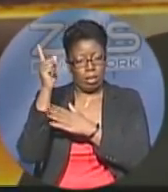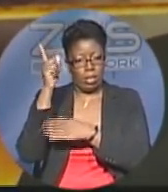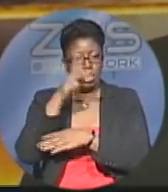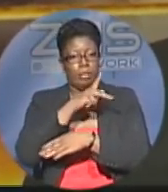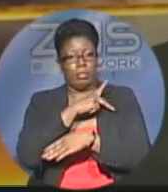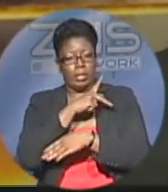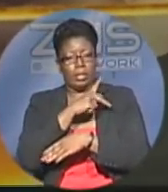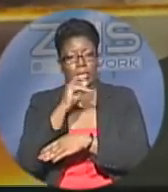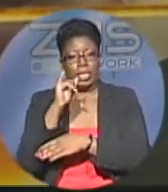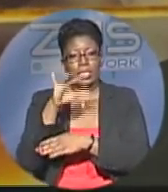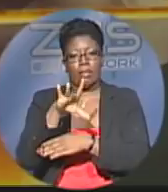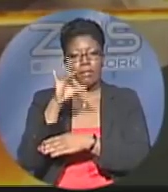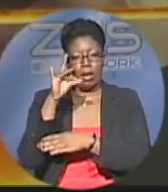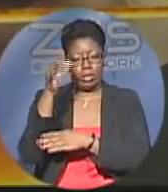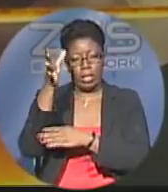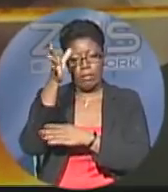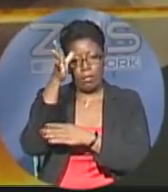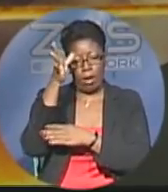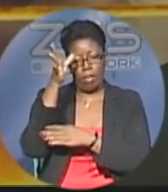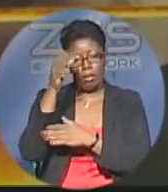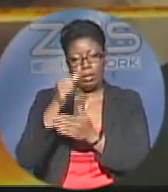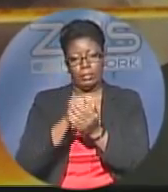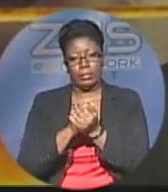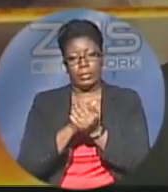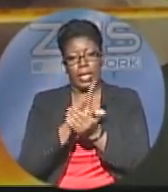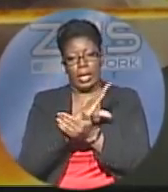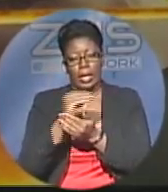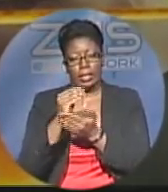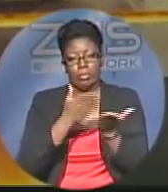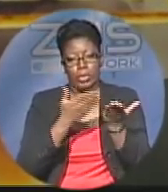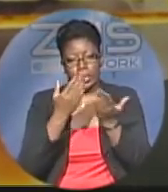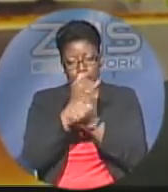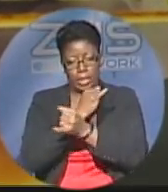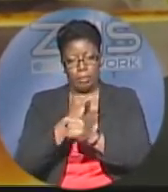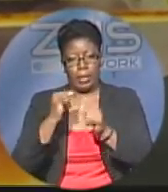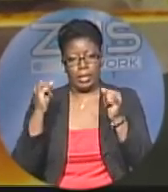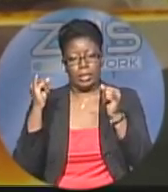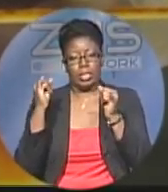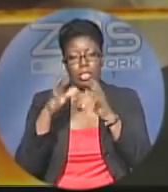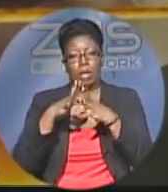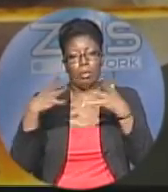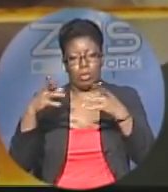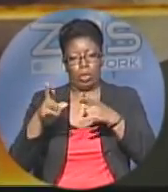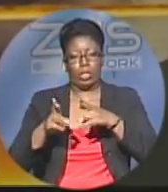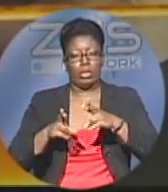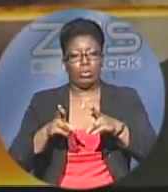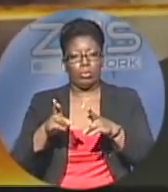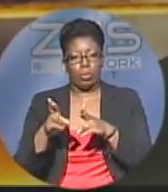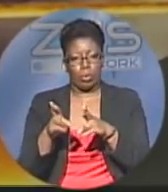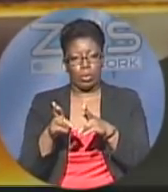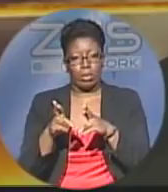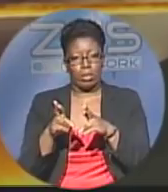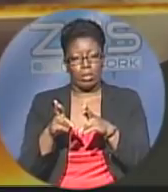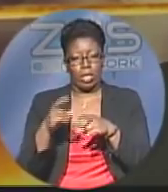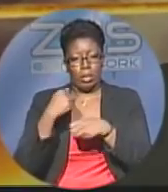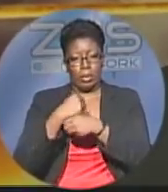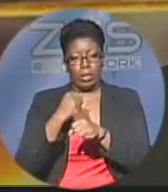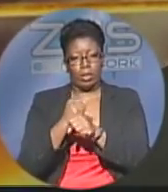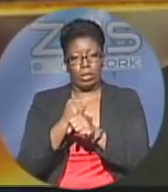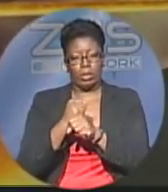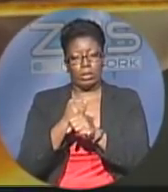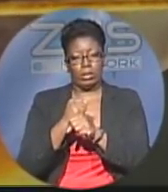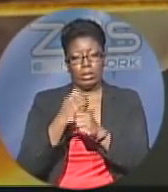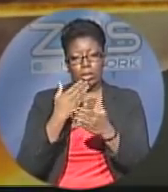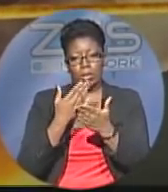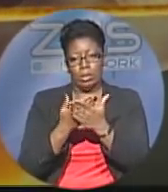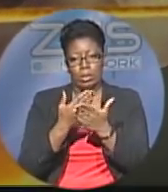father of our country. He was instrumental in bringing about independence, majority rule, establishing a strong educational system for our country. I